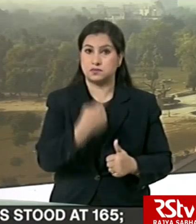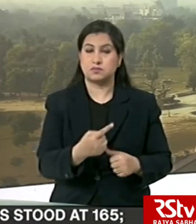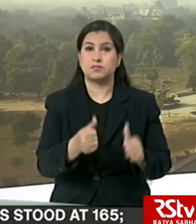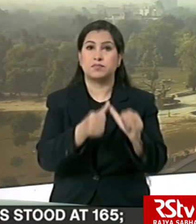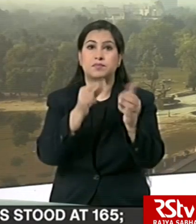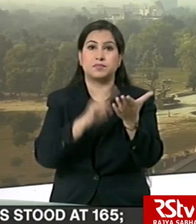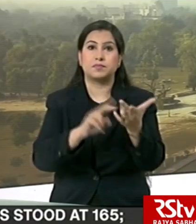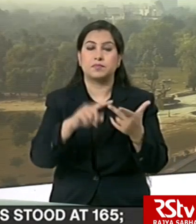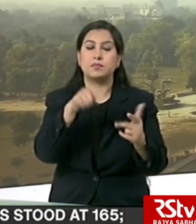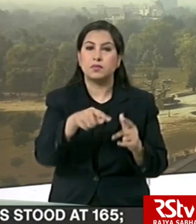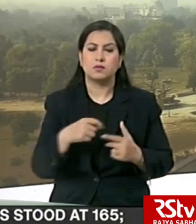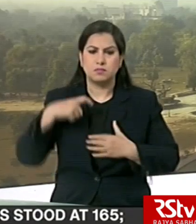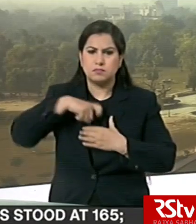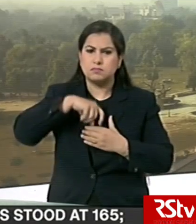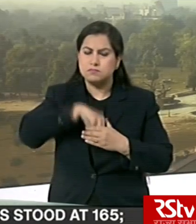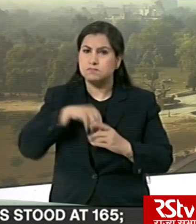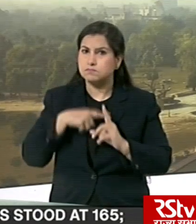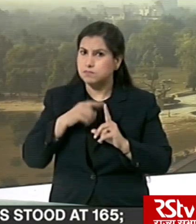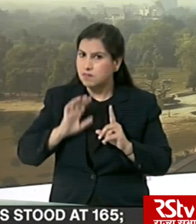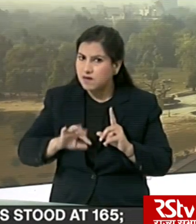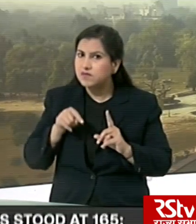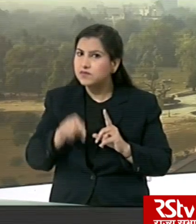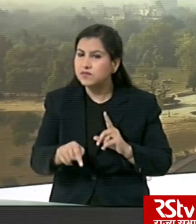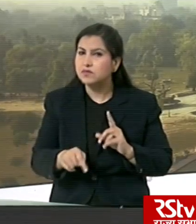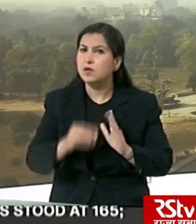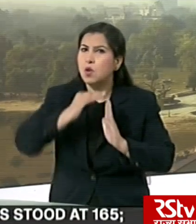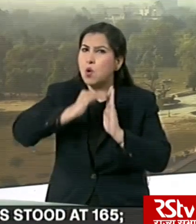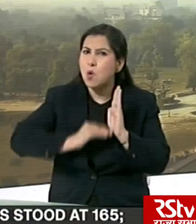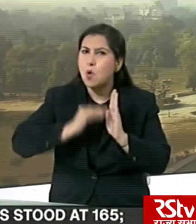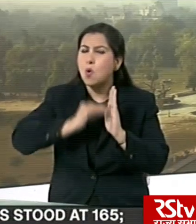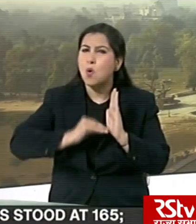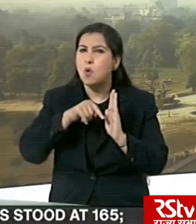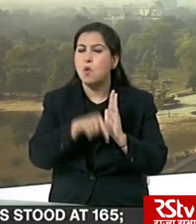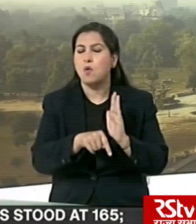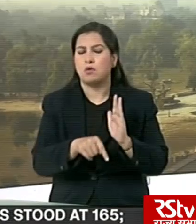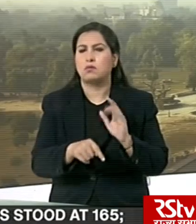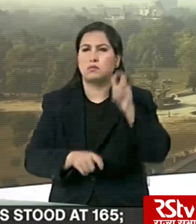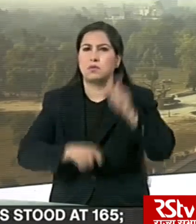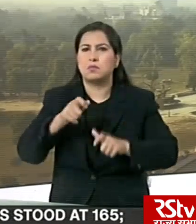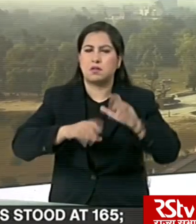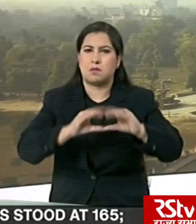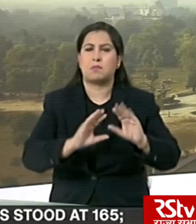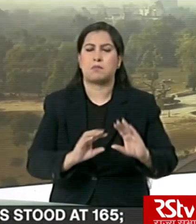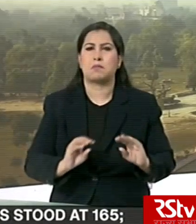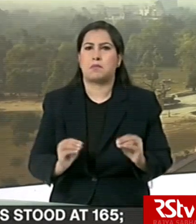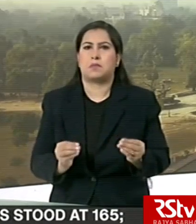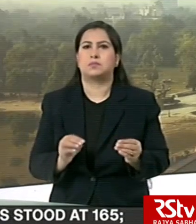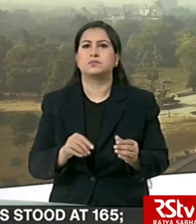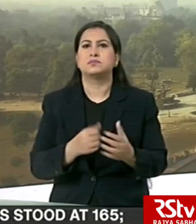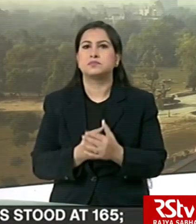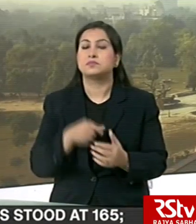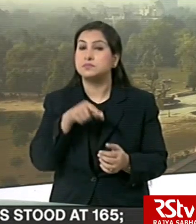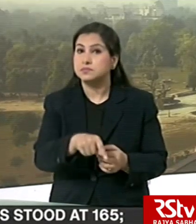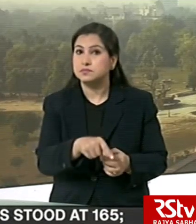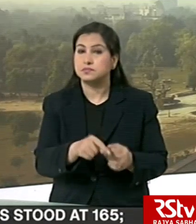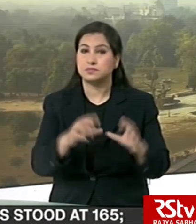patients who tested positive during the past few days appear to have a low viral load in them. He said the spread of COVID-19 in